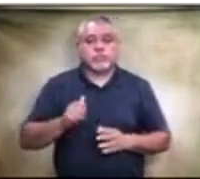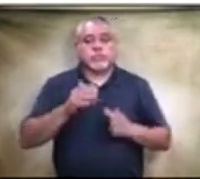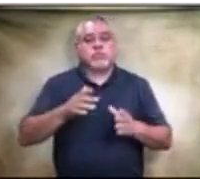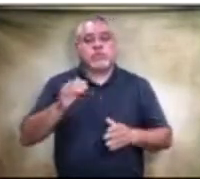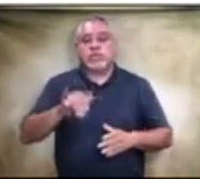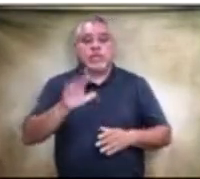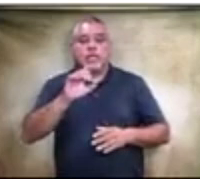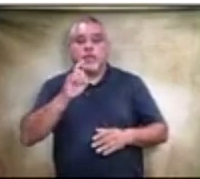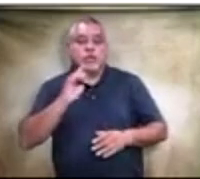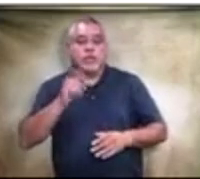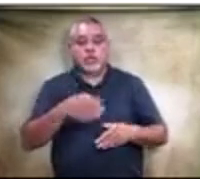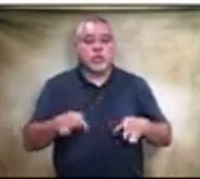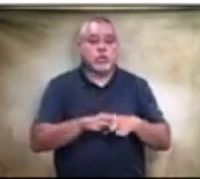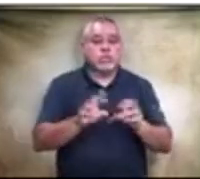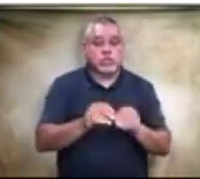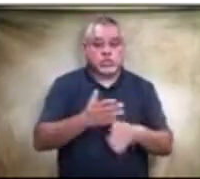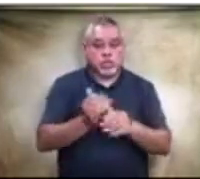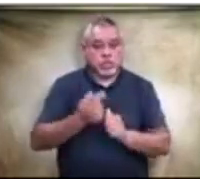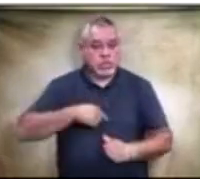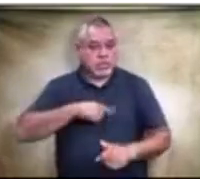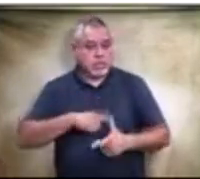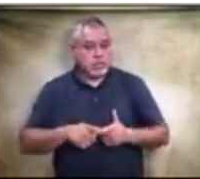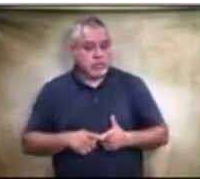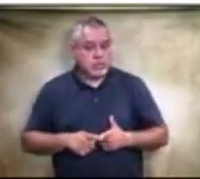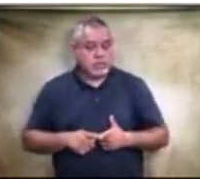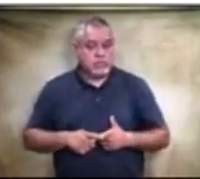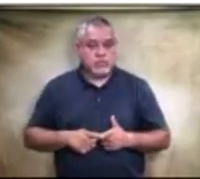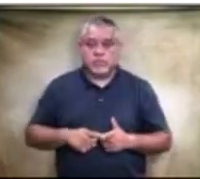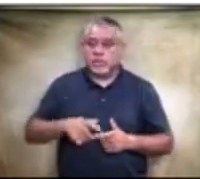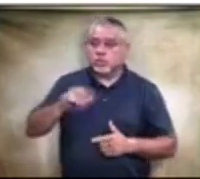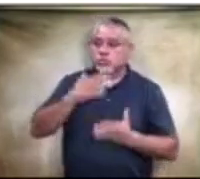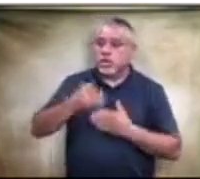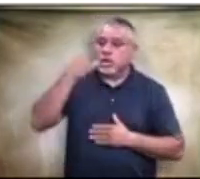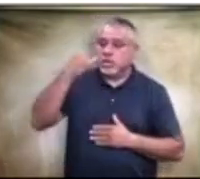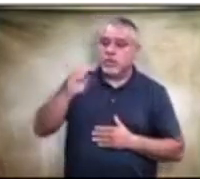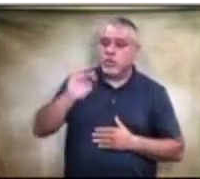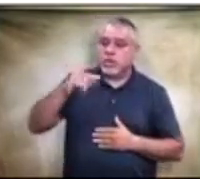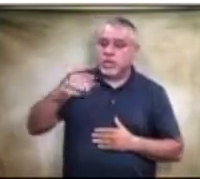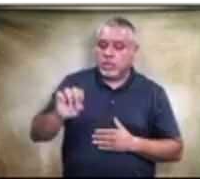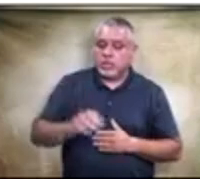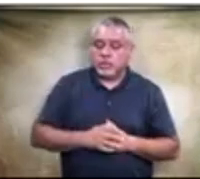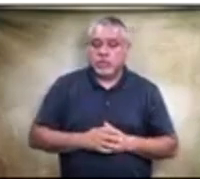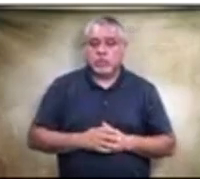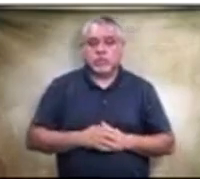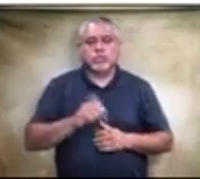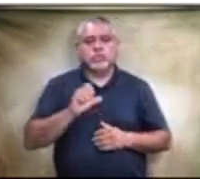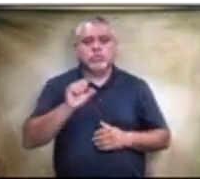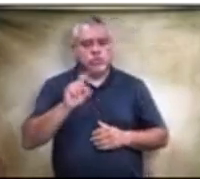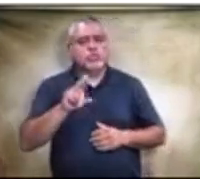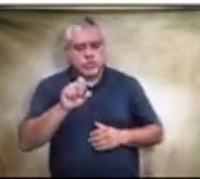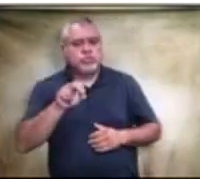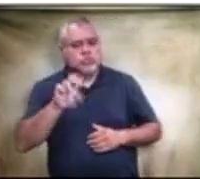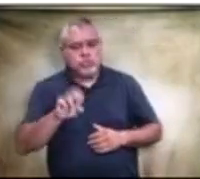into closed session and you could share that with us then? Yeah, that's a good idea, Monique. Sure, sure. We can share the